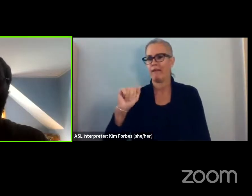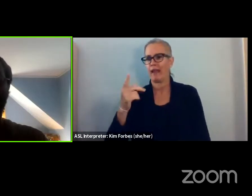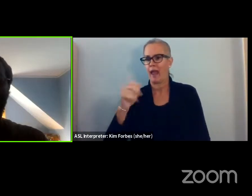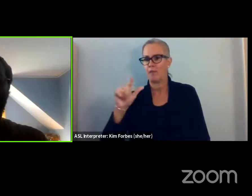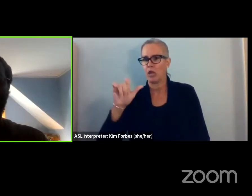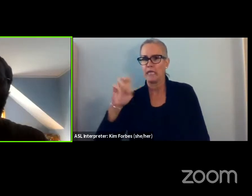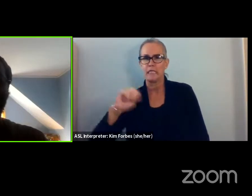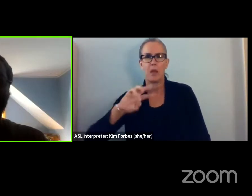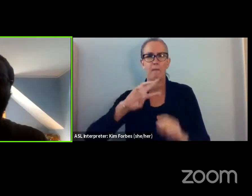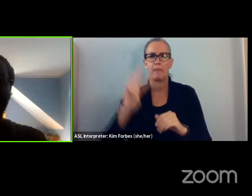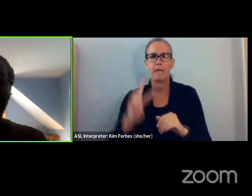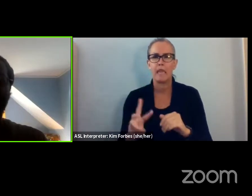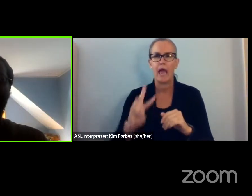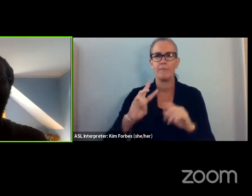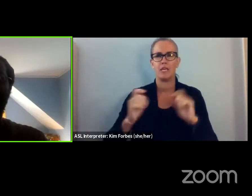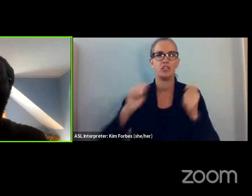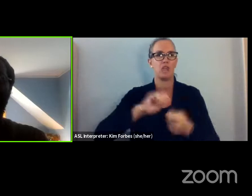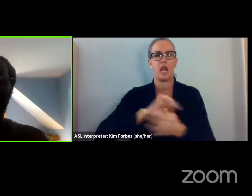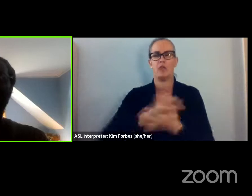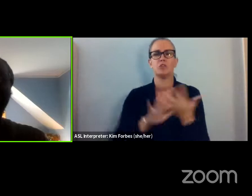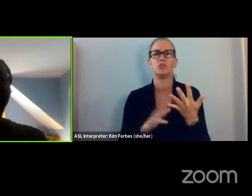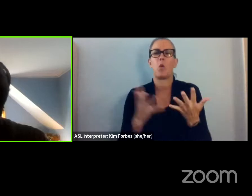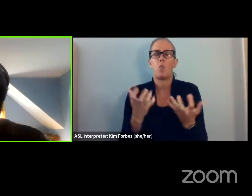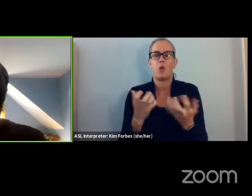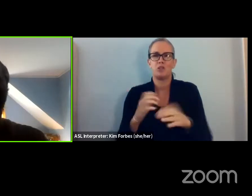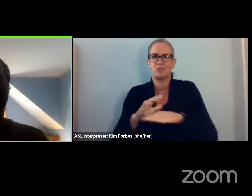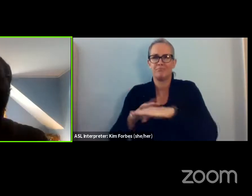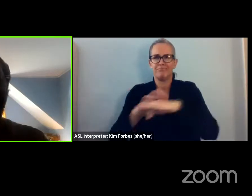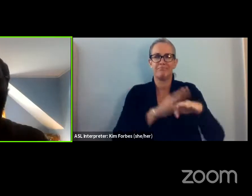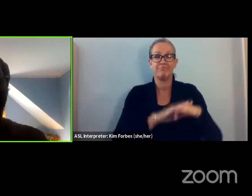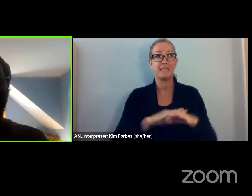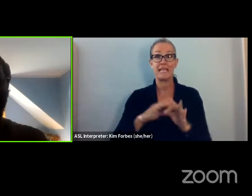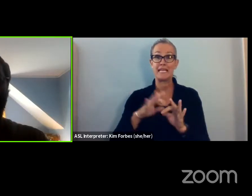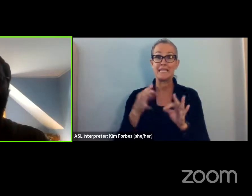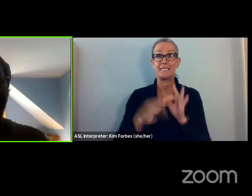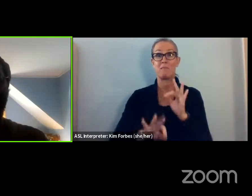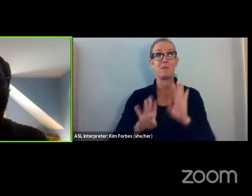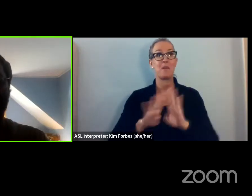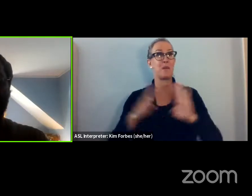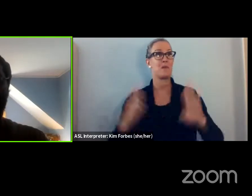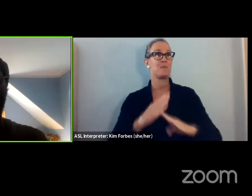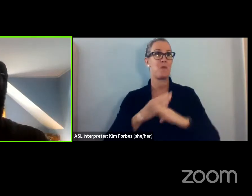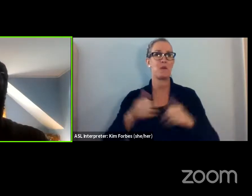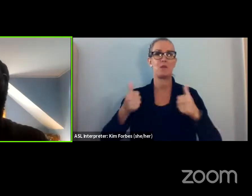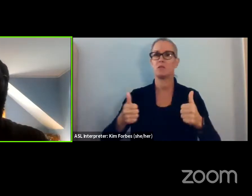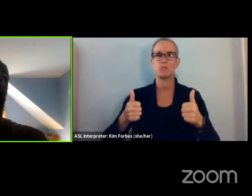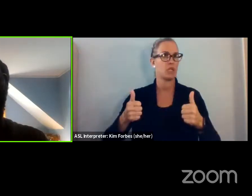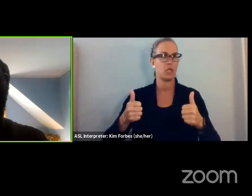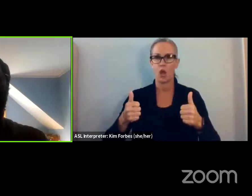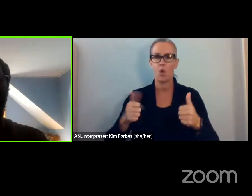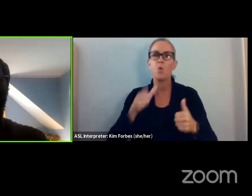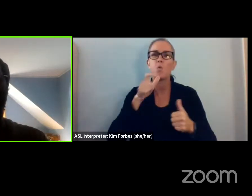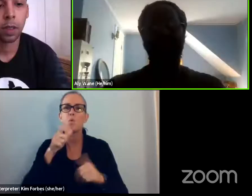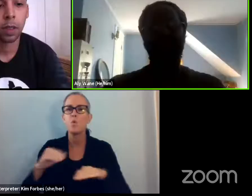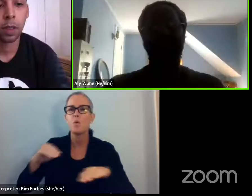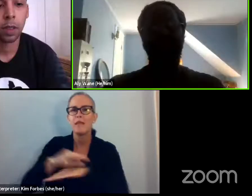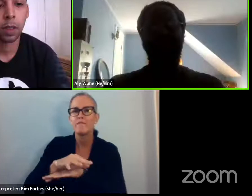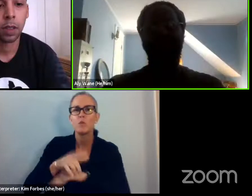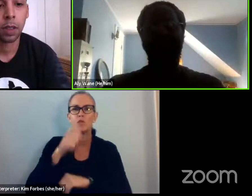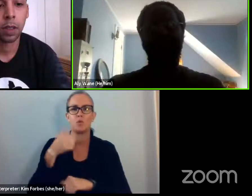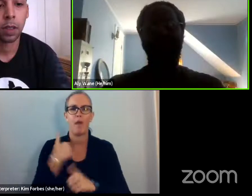all of these questions. So I just wanted to flag that it's not even as simple as creating open borders. It's about spheres of influence and power.